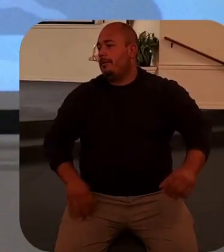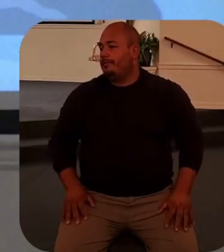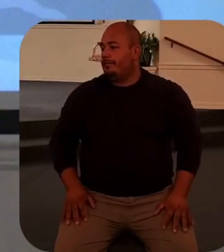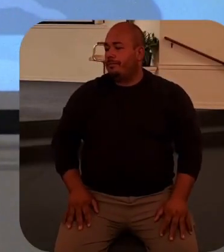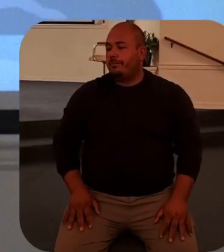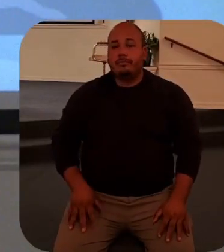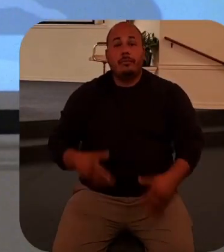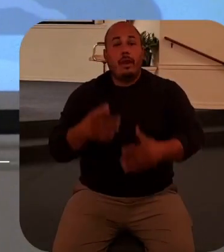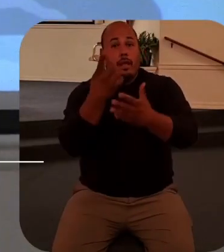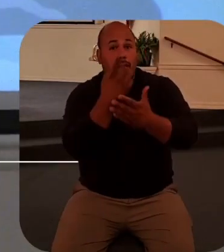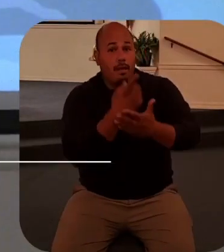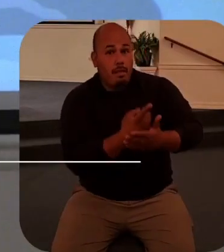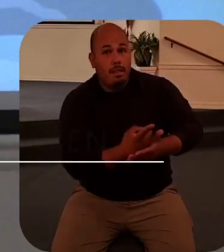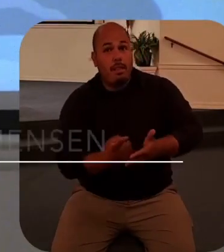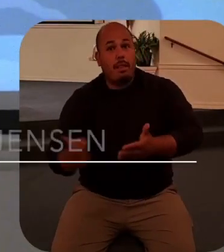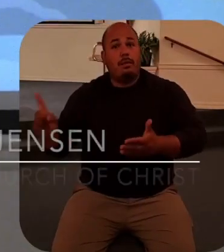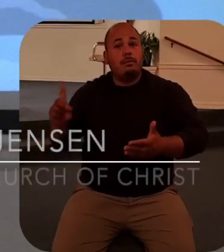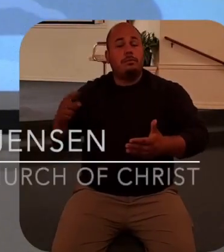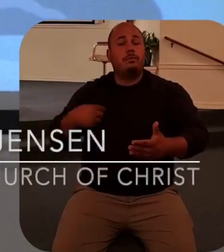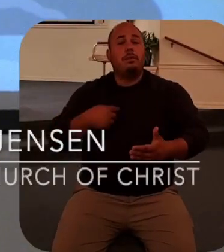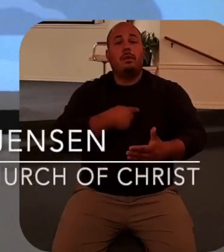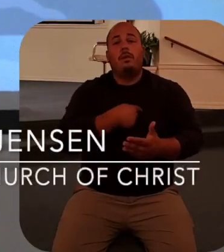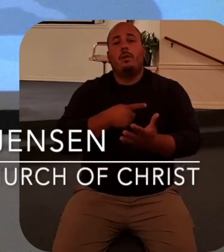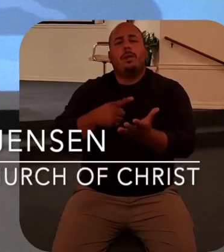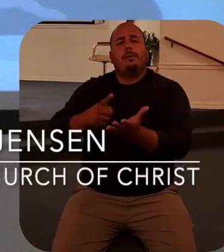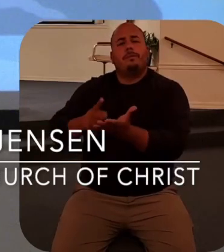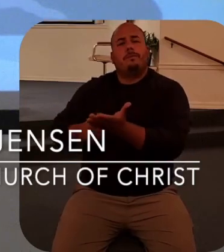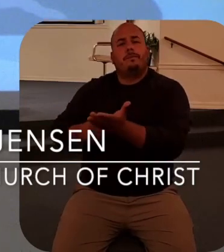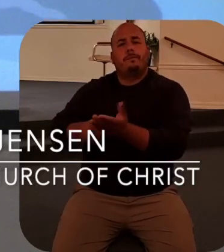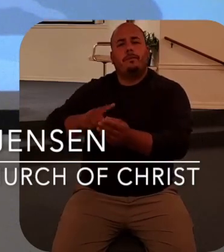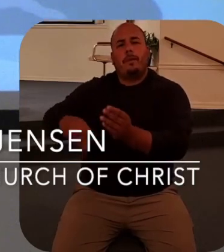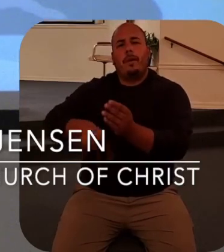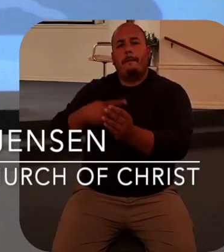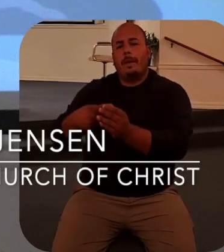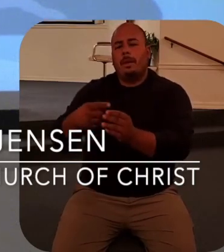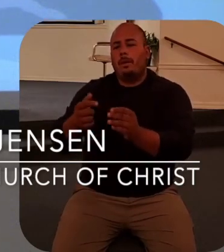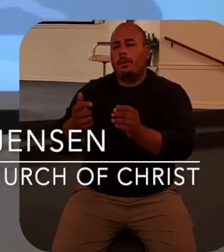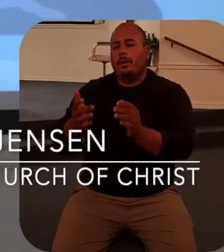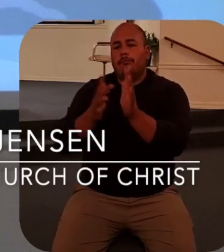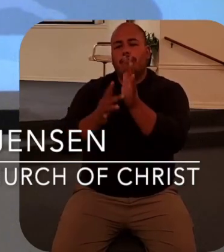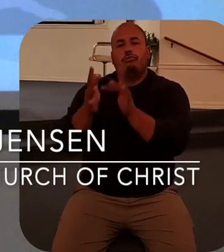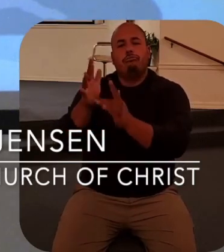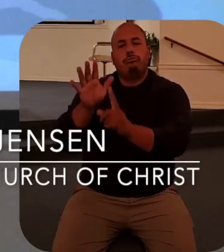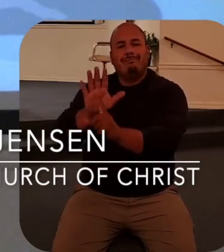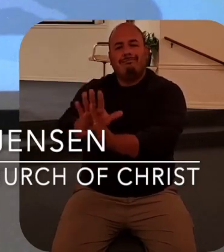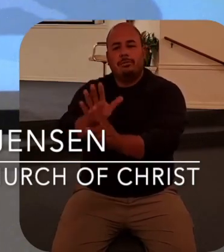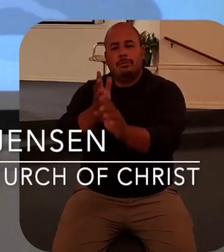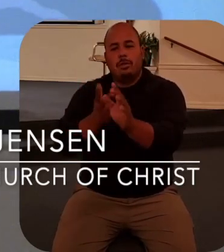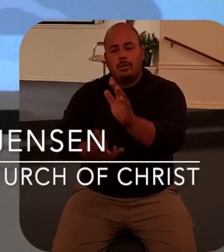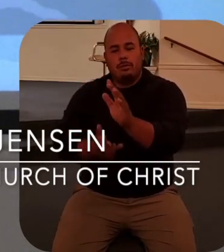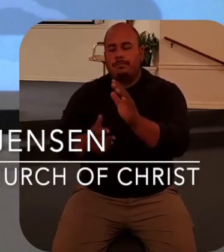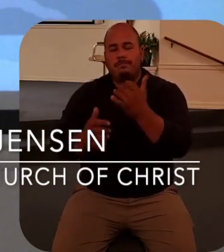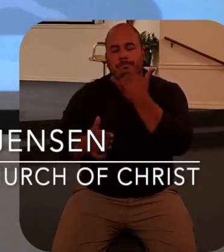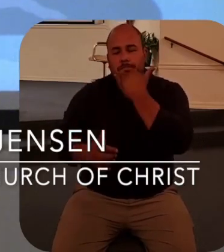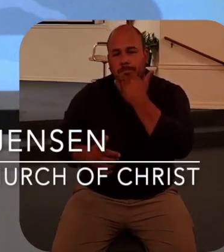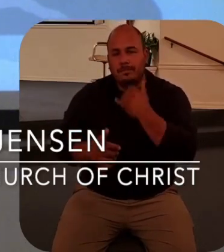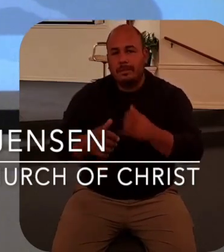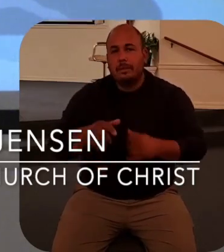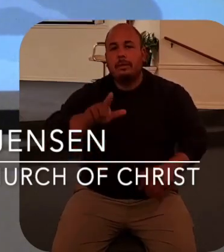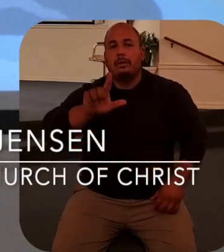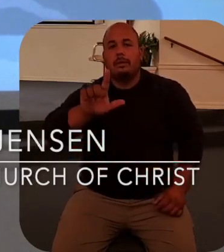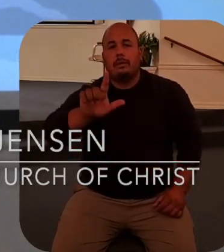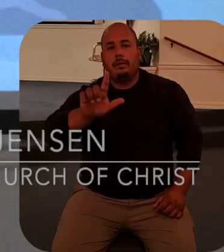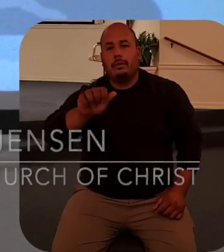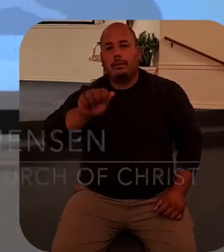Last week, we read about the resurrection of Lazarus from the dead,